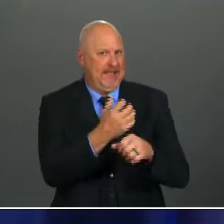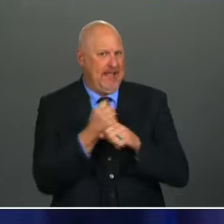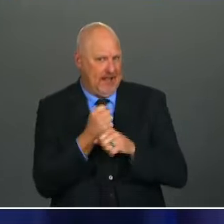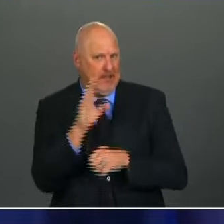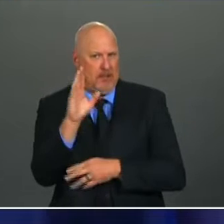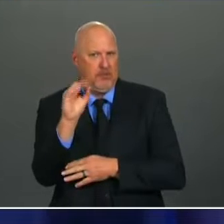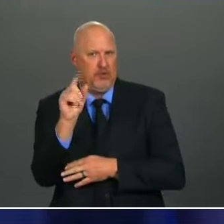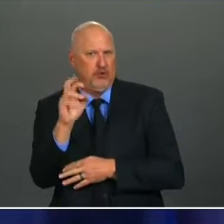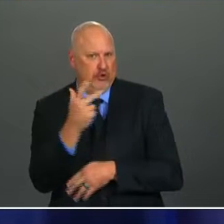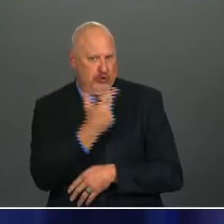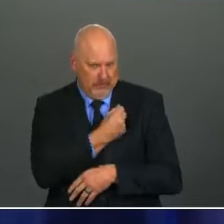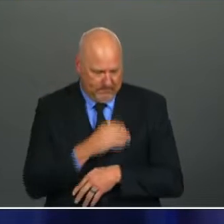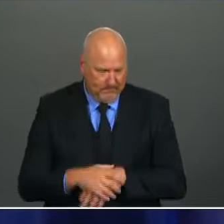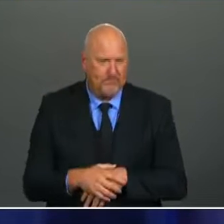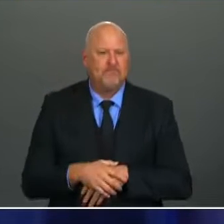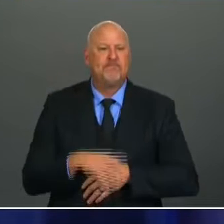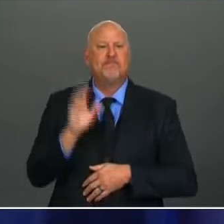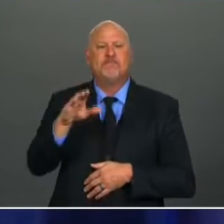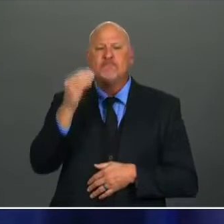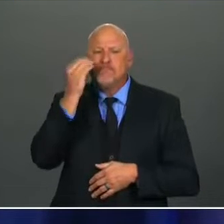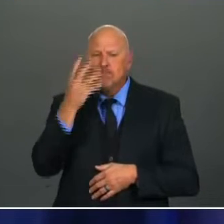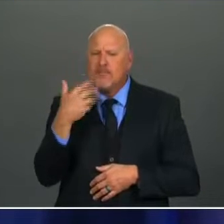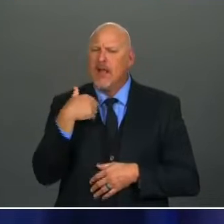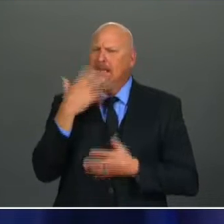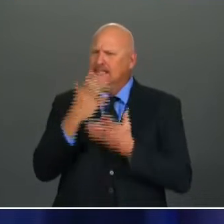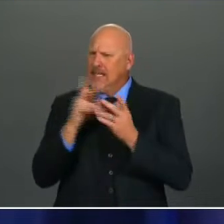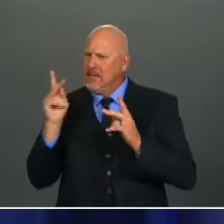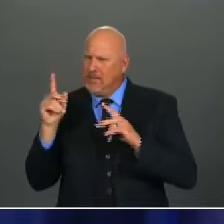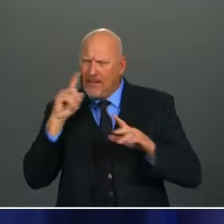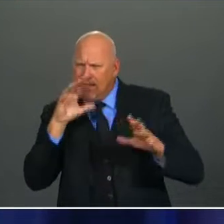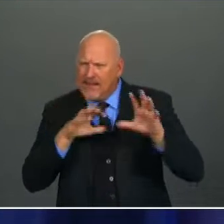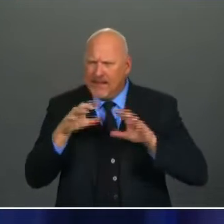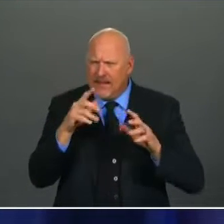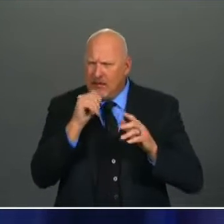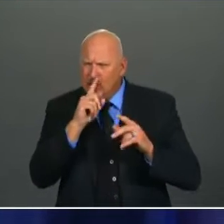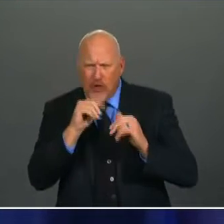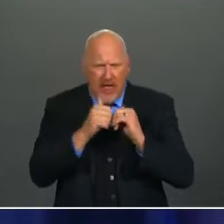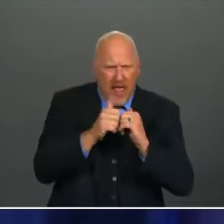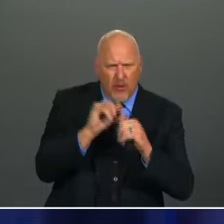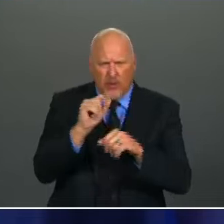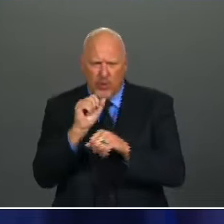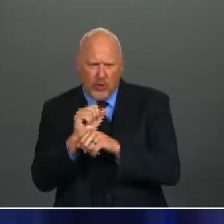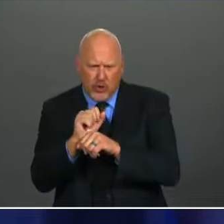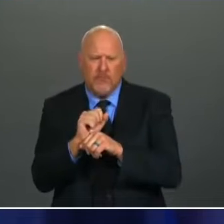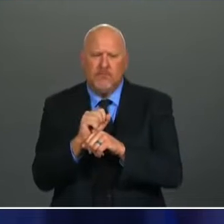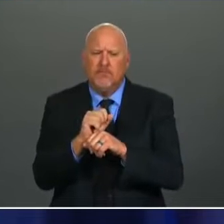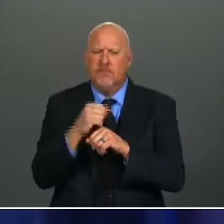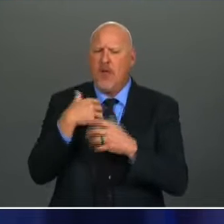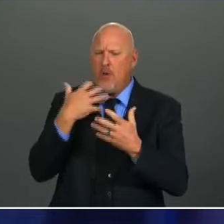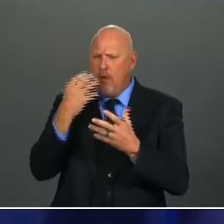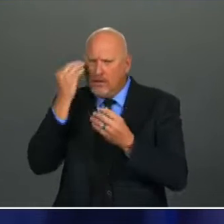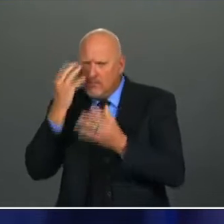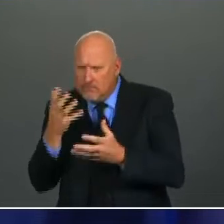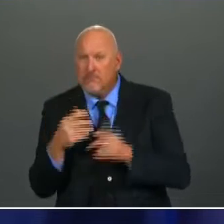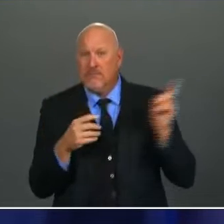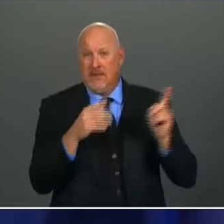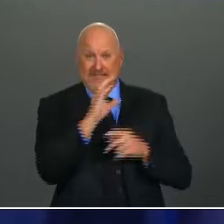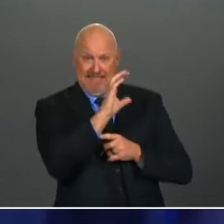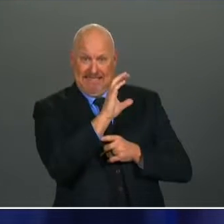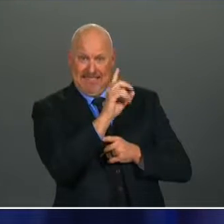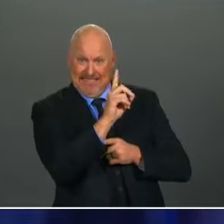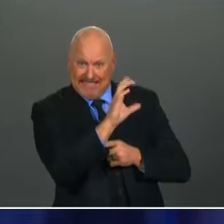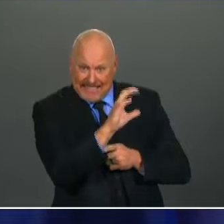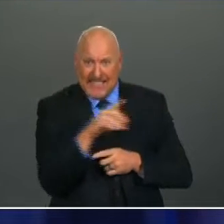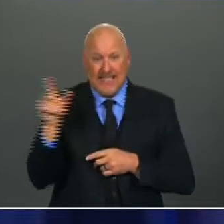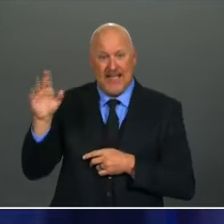eligible. We understand there may be an announcement from the CDC and the FDA coming tomorrow that hasn't been confirmed. We're hoping that that will be